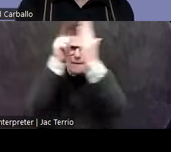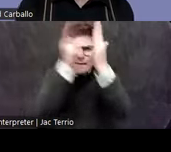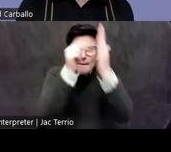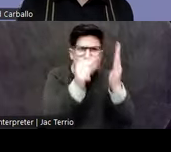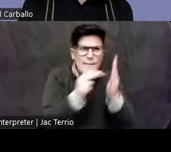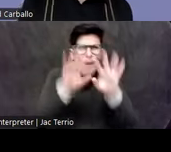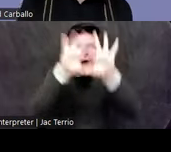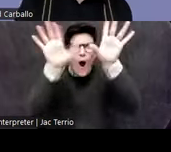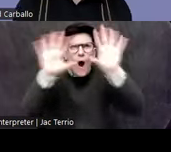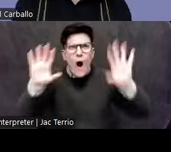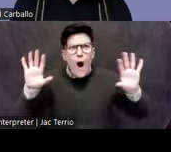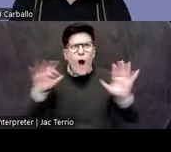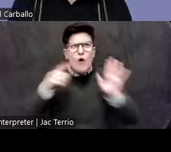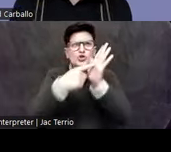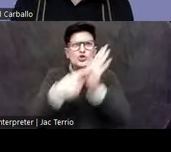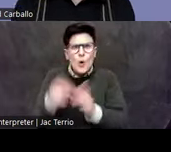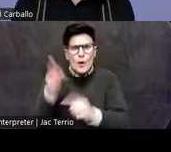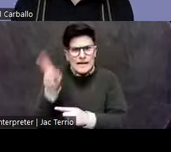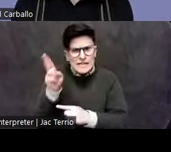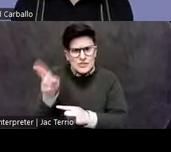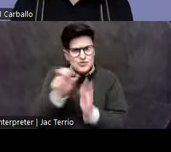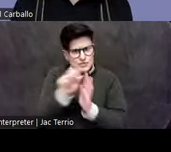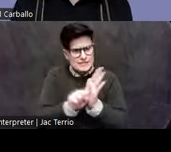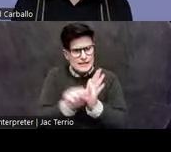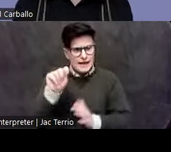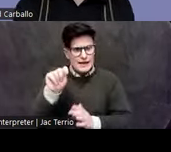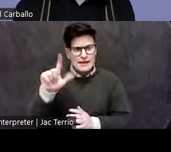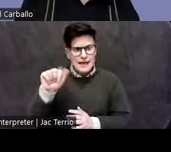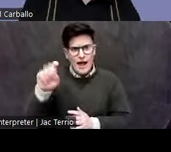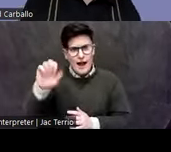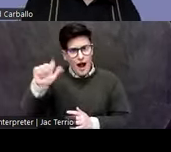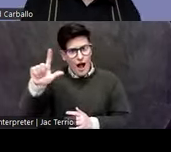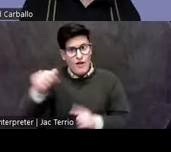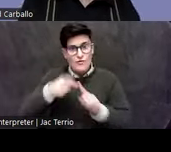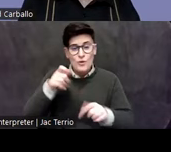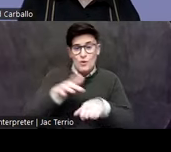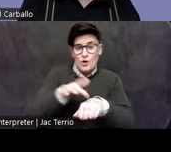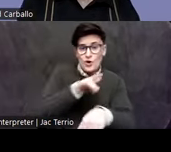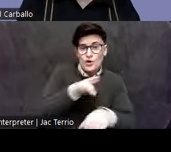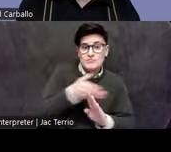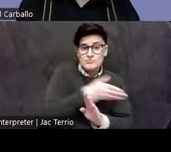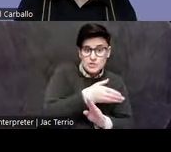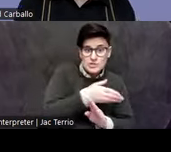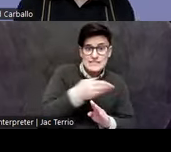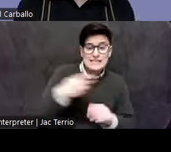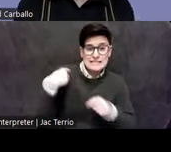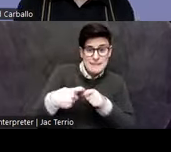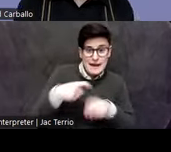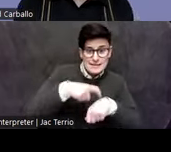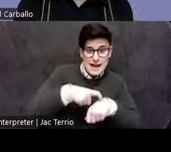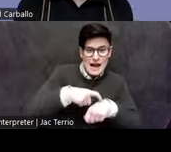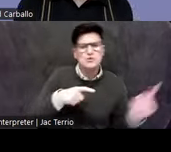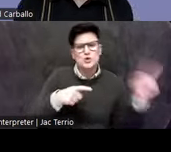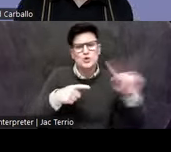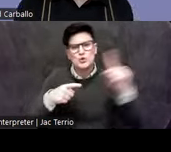history of the state of Tlaxcala from early pre-Hispanic times up to the 20th century. And